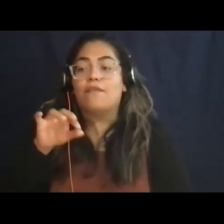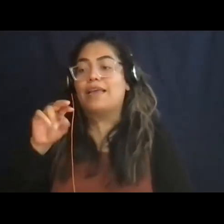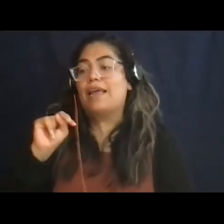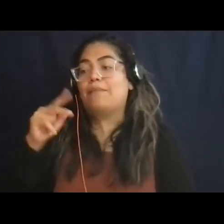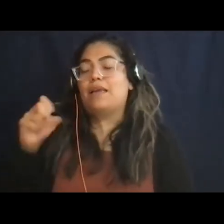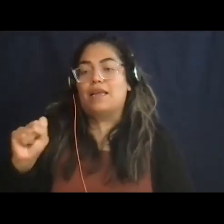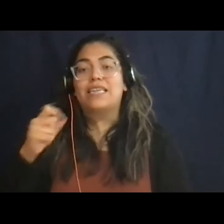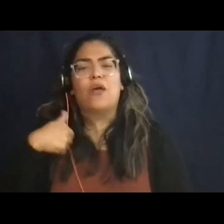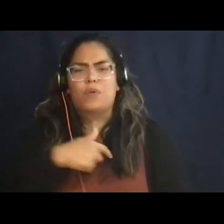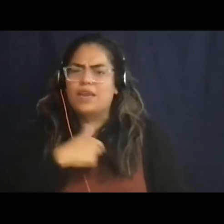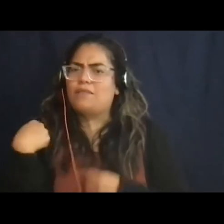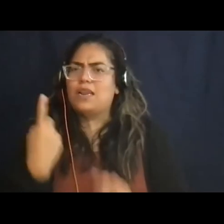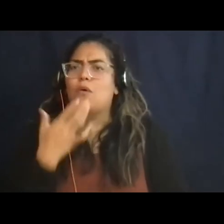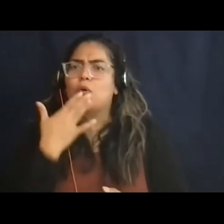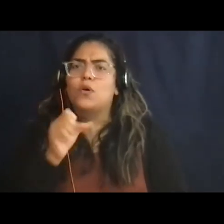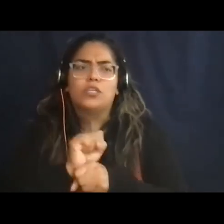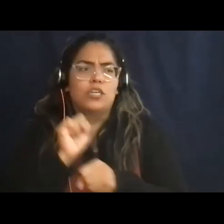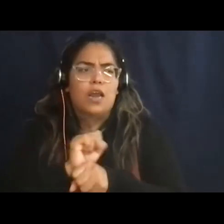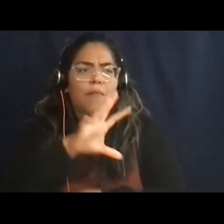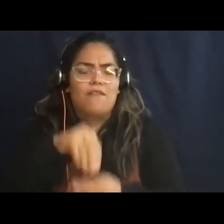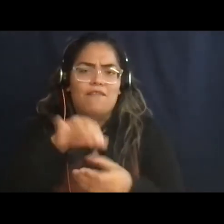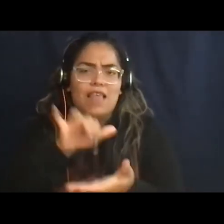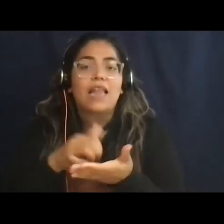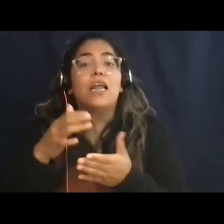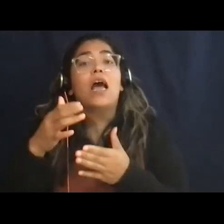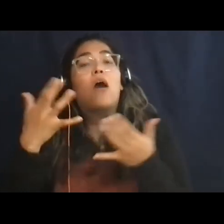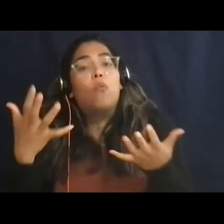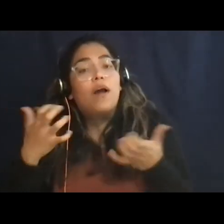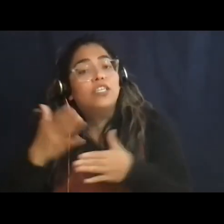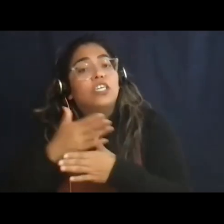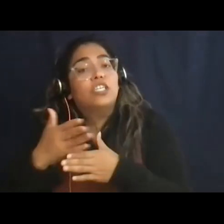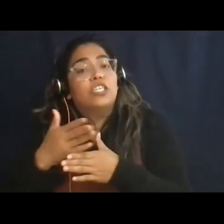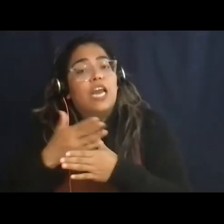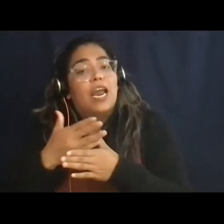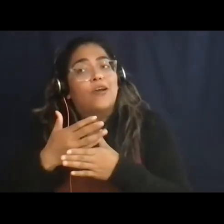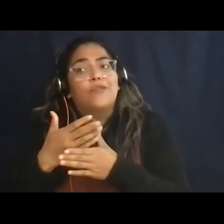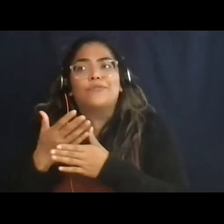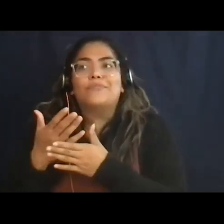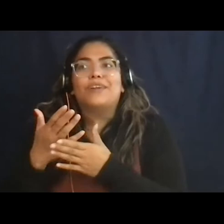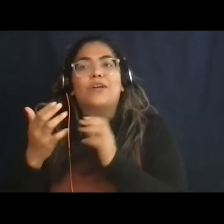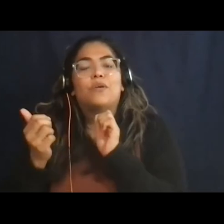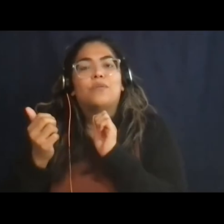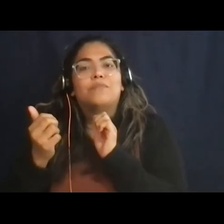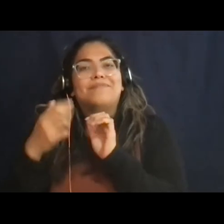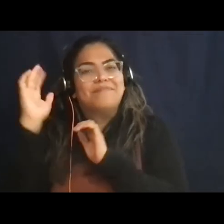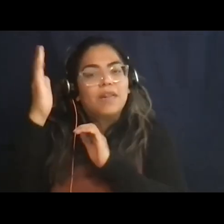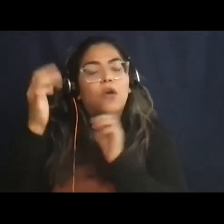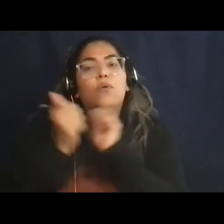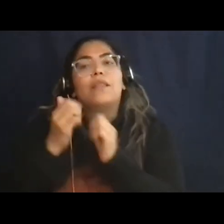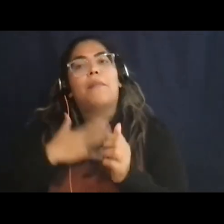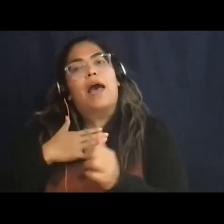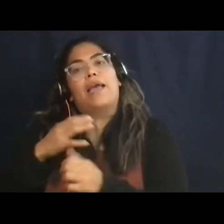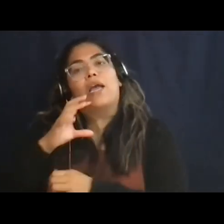a pretty good job at that. I'd like to share some of this floor with one of my colleagues and good friends who actually built